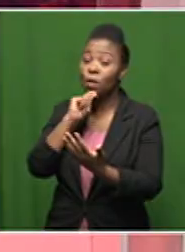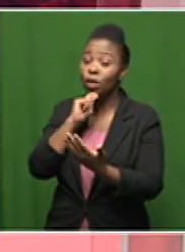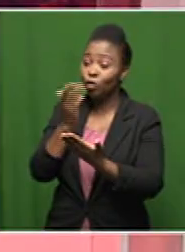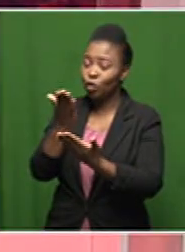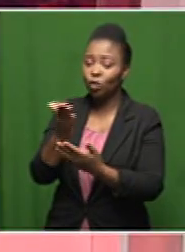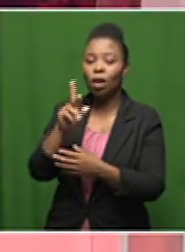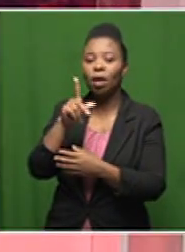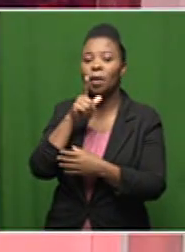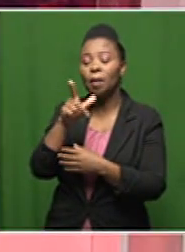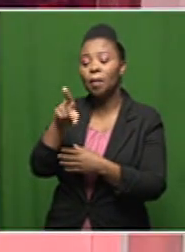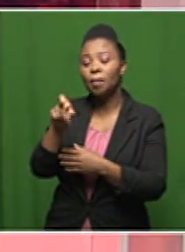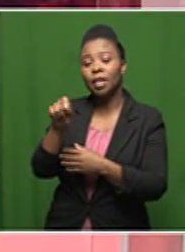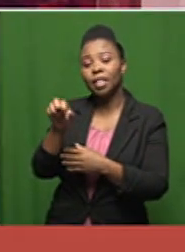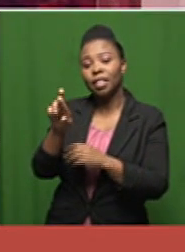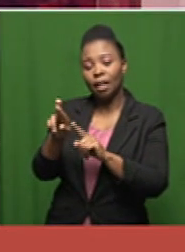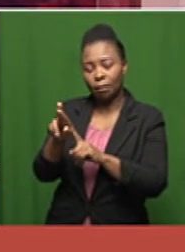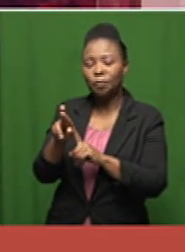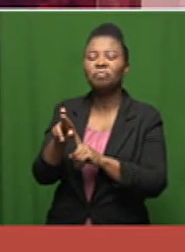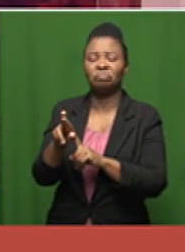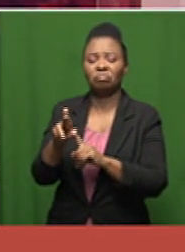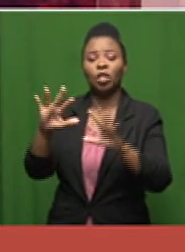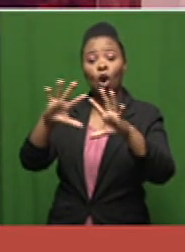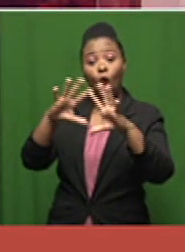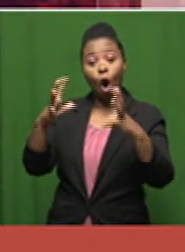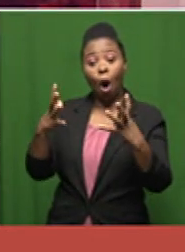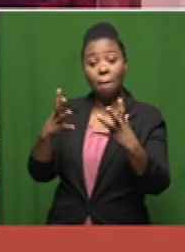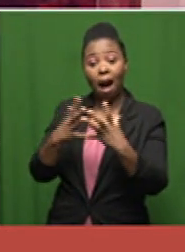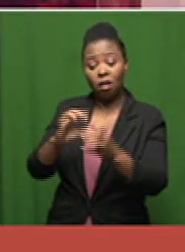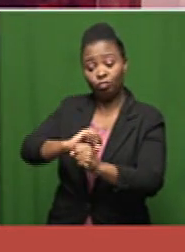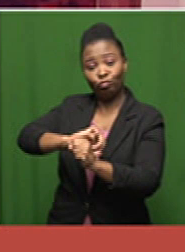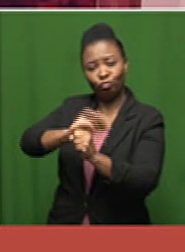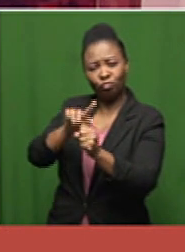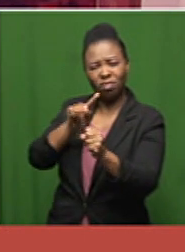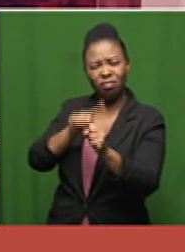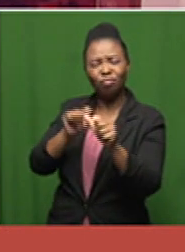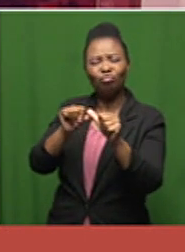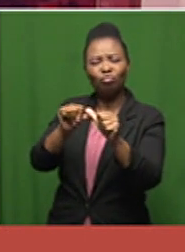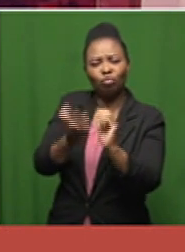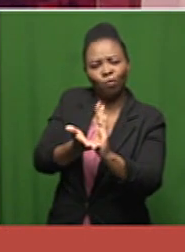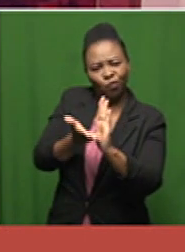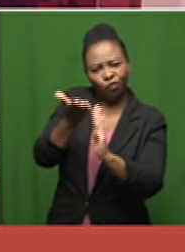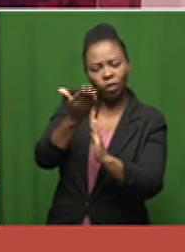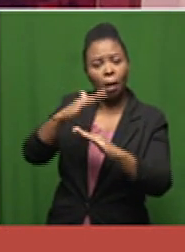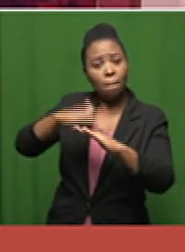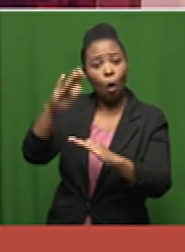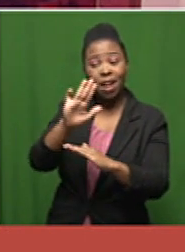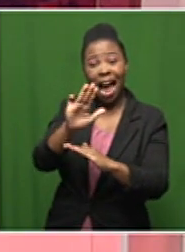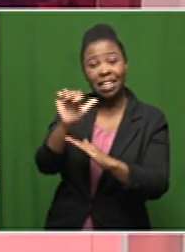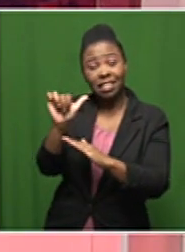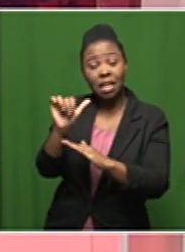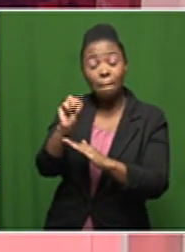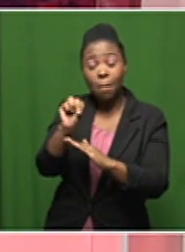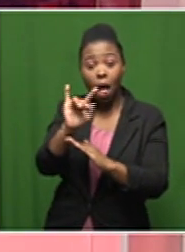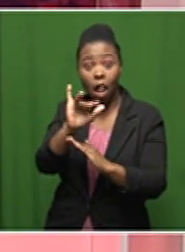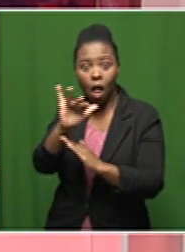and our health talk viewers but globally covet numbers continue to increase to date more than 96 million people